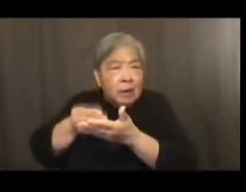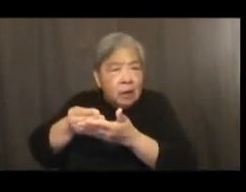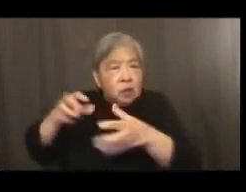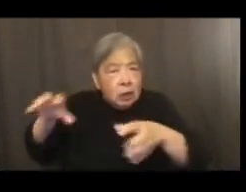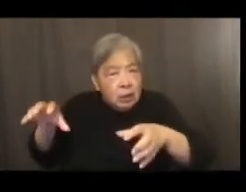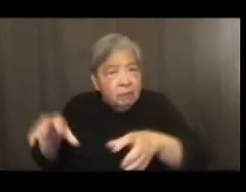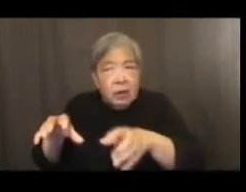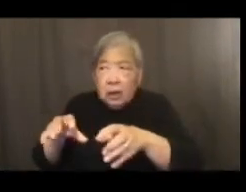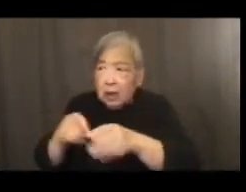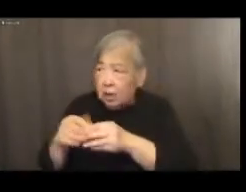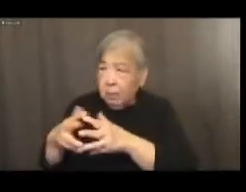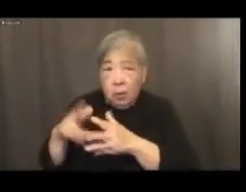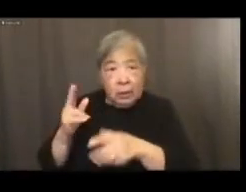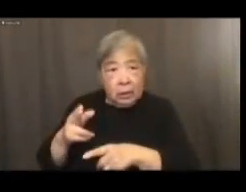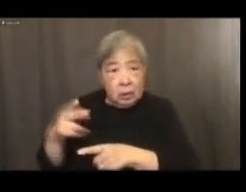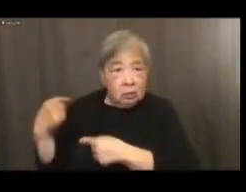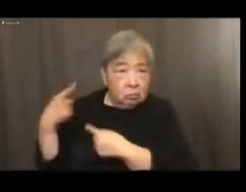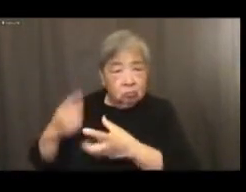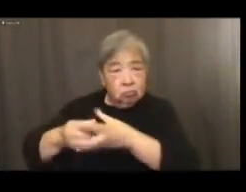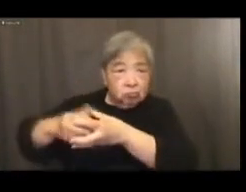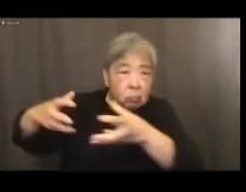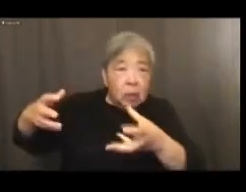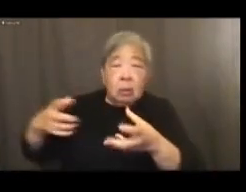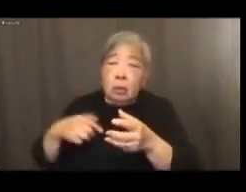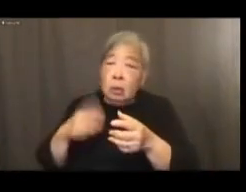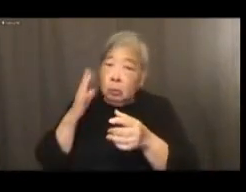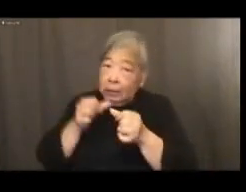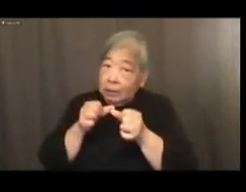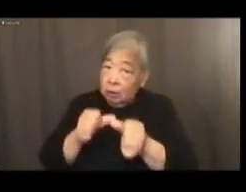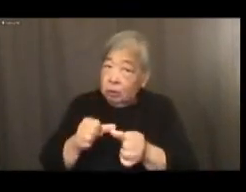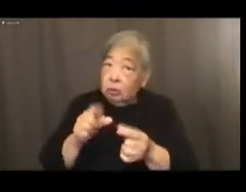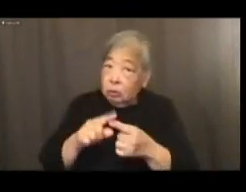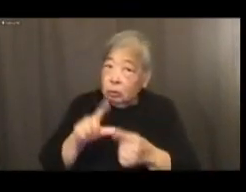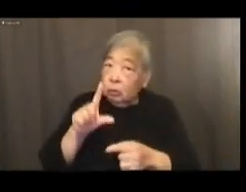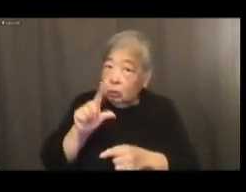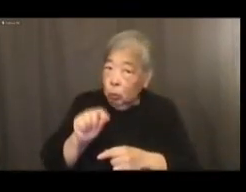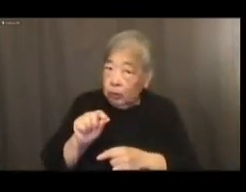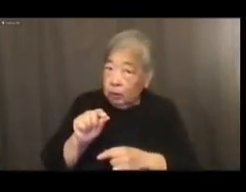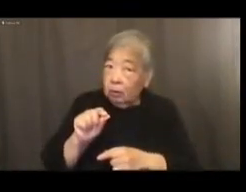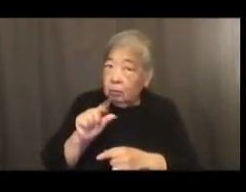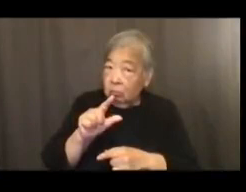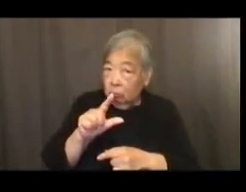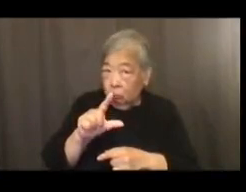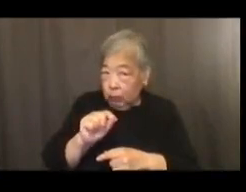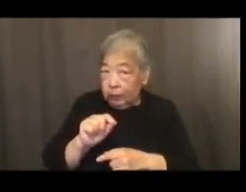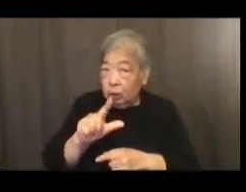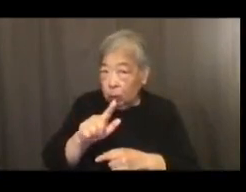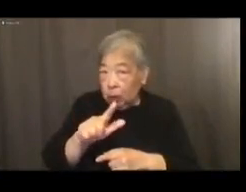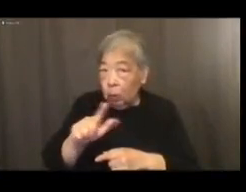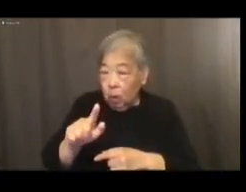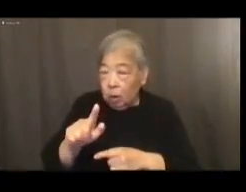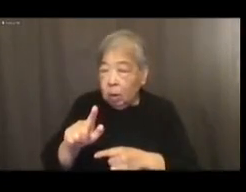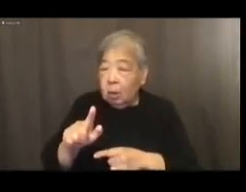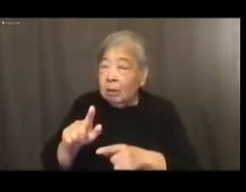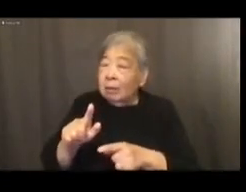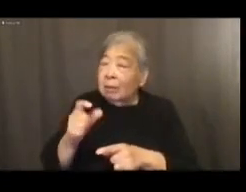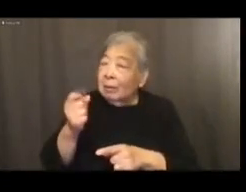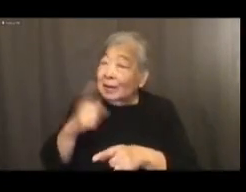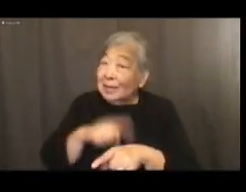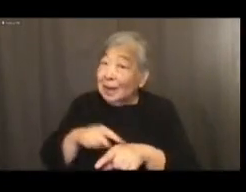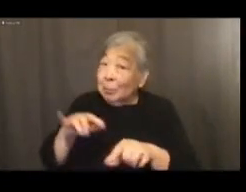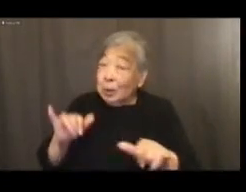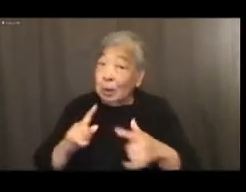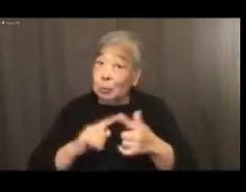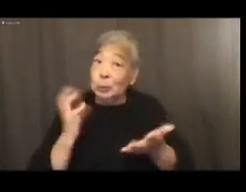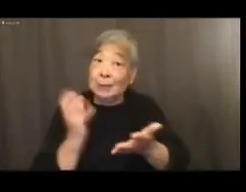history, and the momentum continues in 2020 and 2021. At the same time, in order to seize the day,